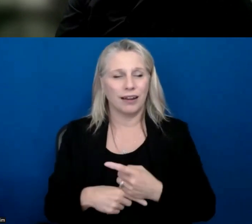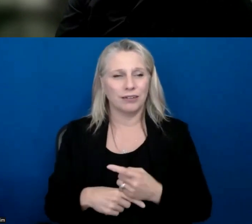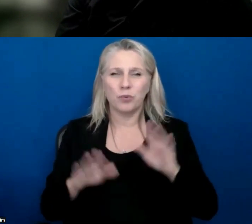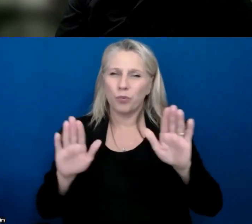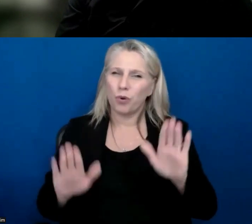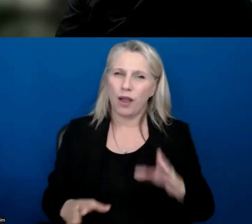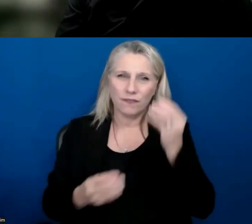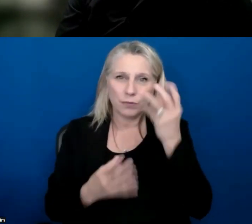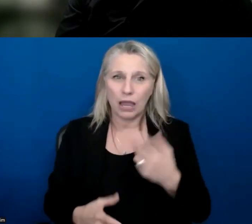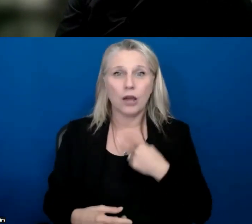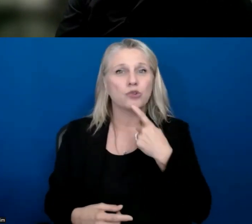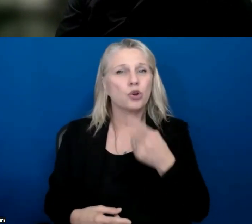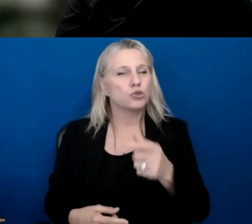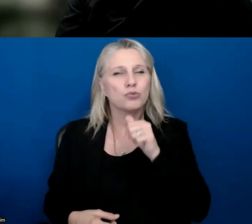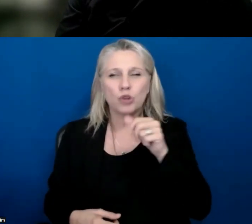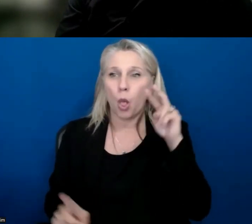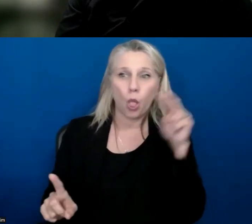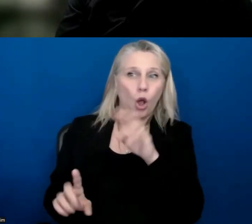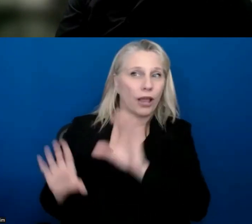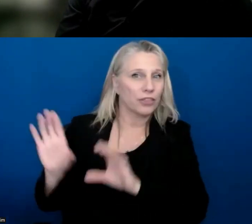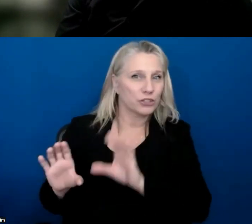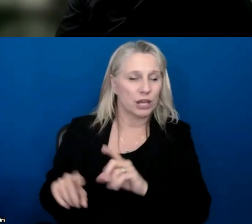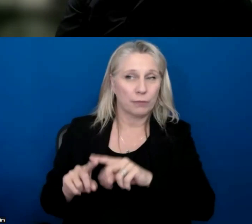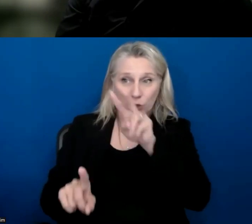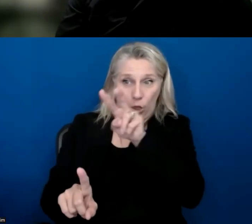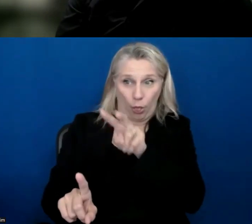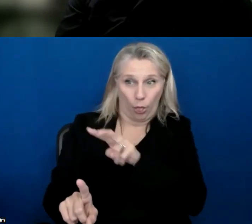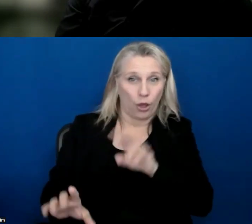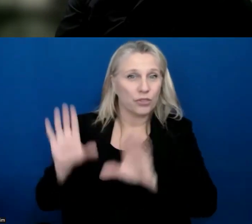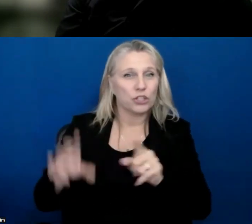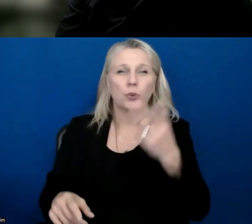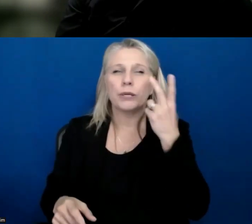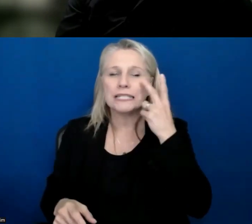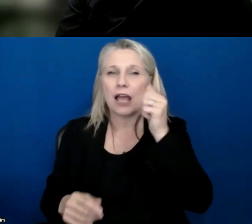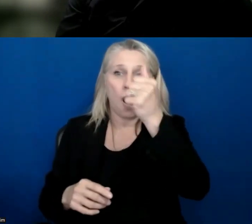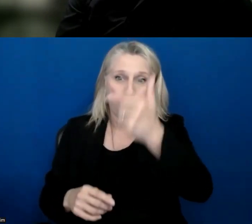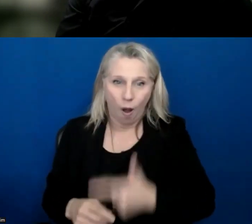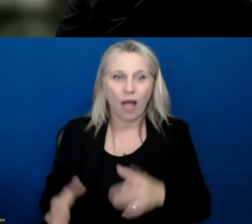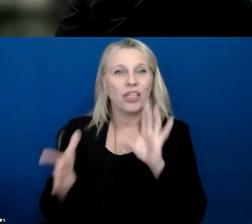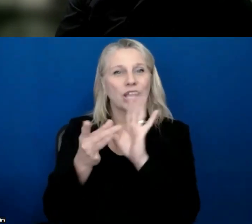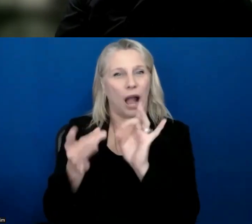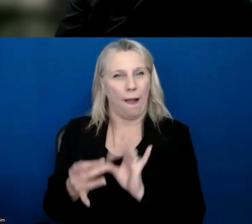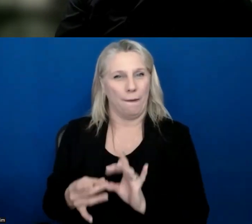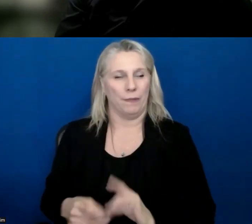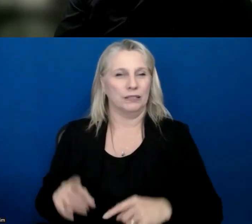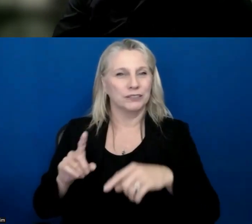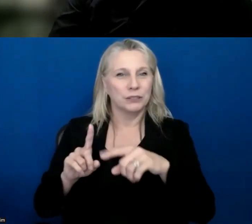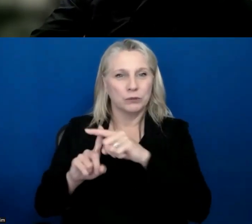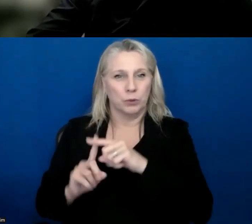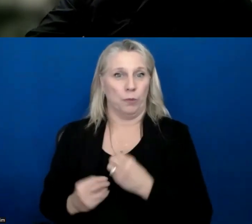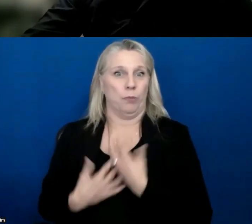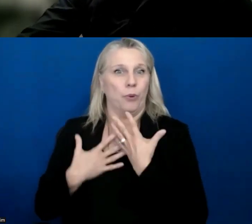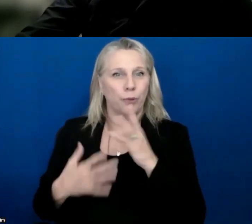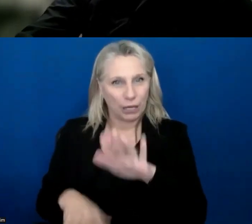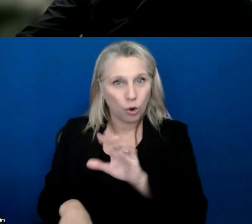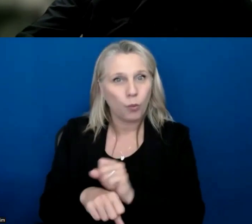told you not to worry about looking in the chat, but if you were to look in the chat, you would see all of the comments from everyone inspired by your work,